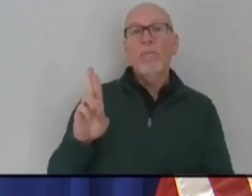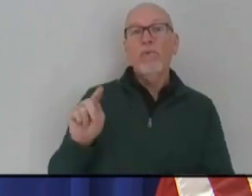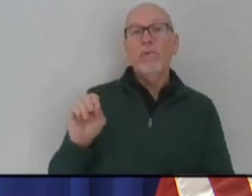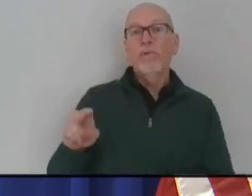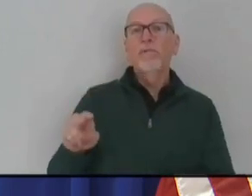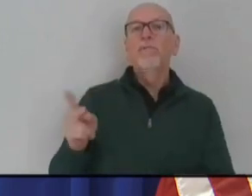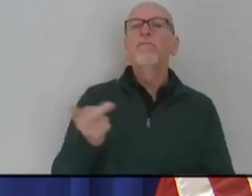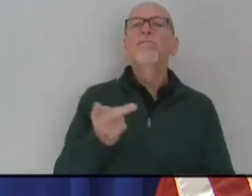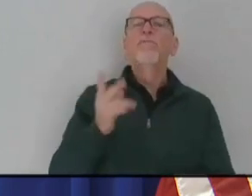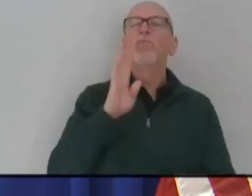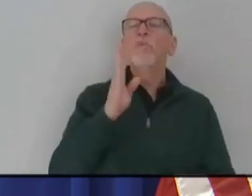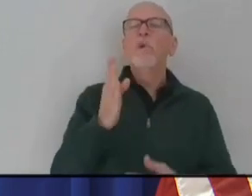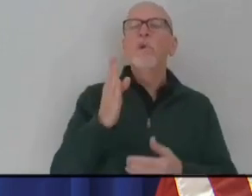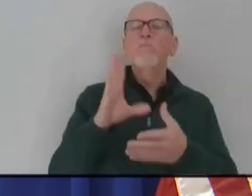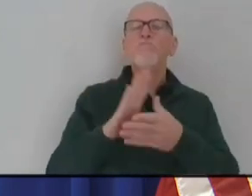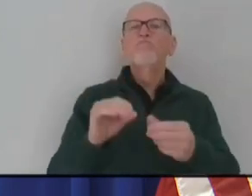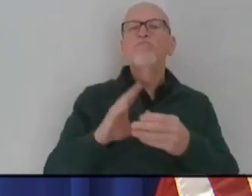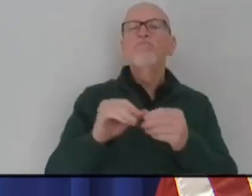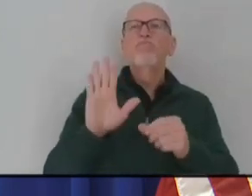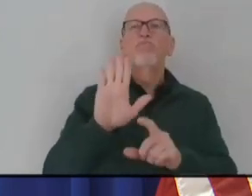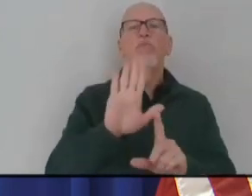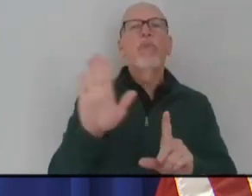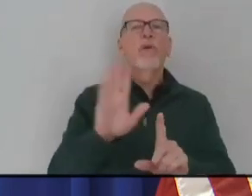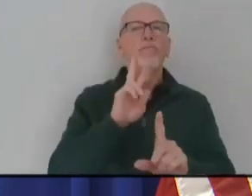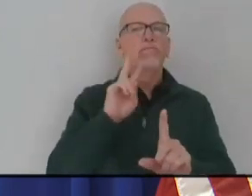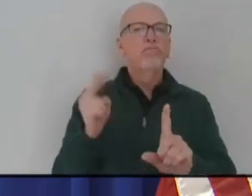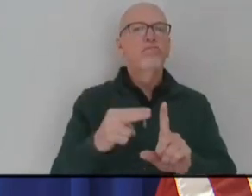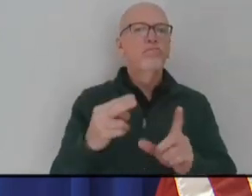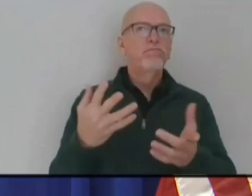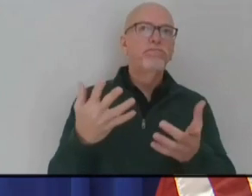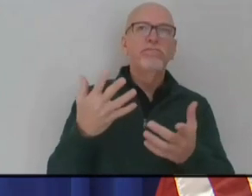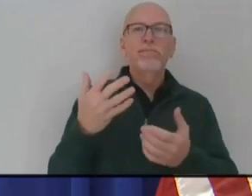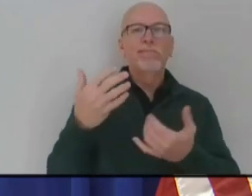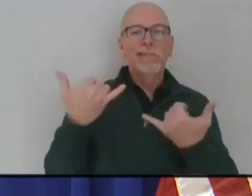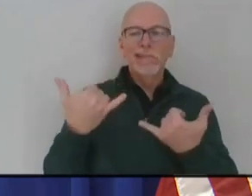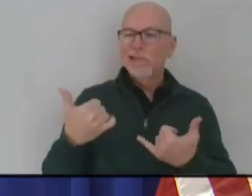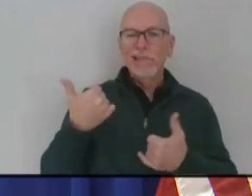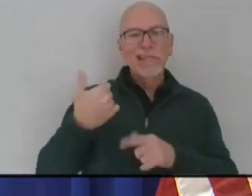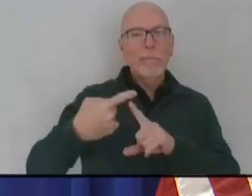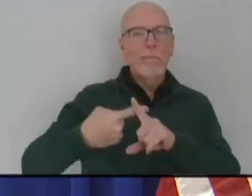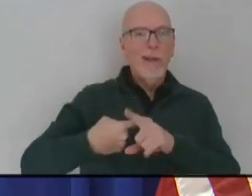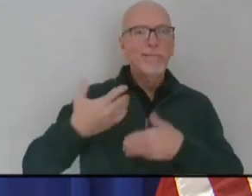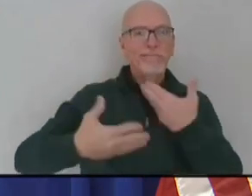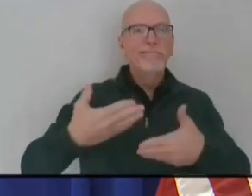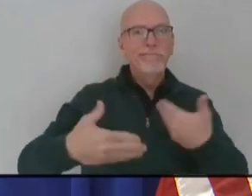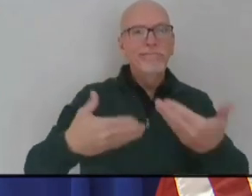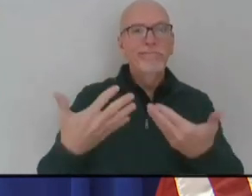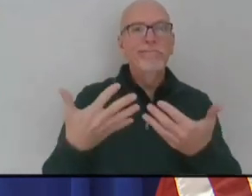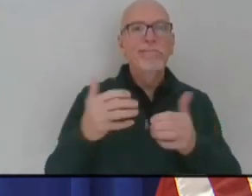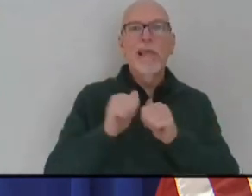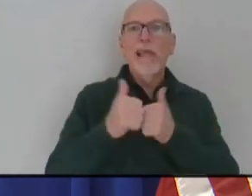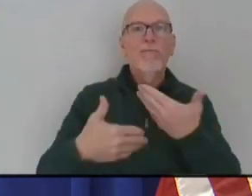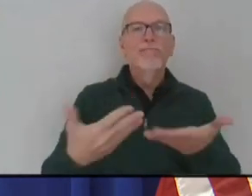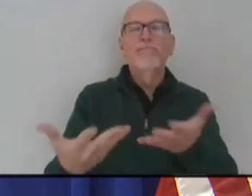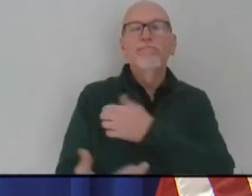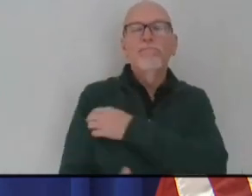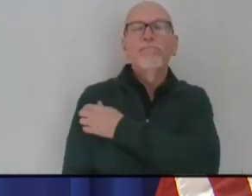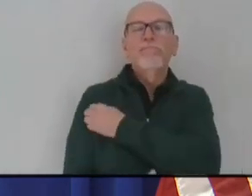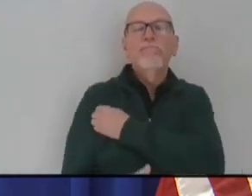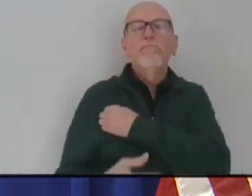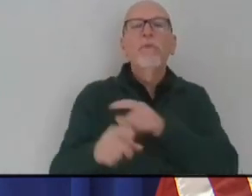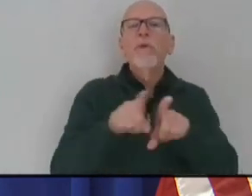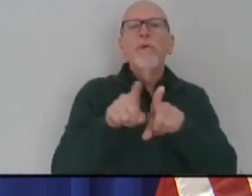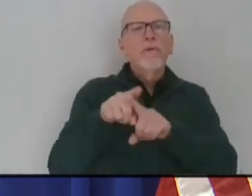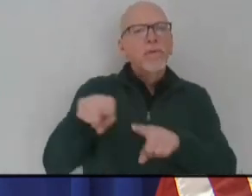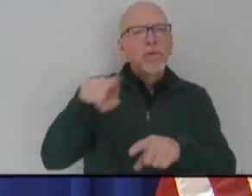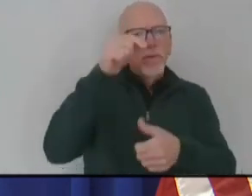their perspective on how things are going, you know, 10 months into this together. Also, you'll recall in